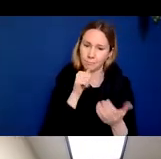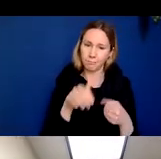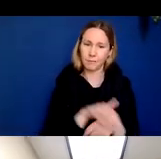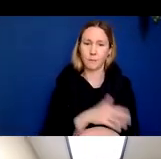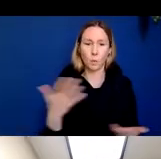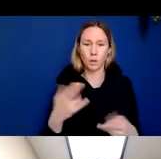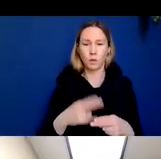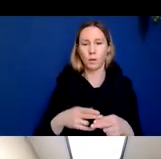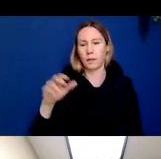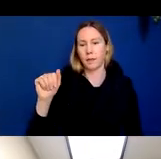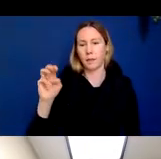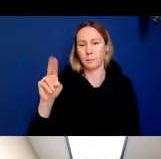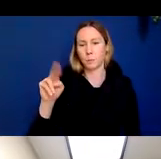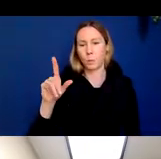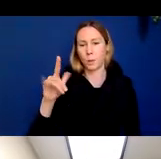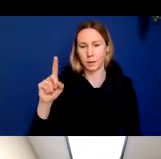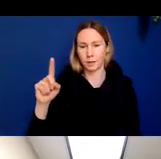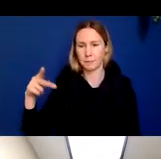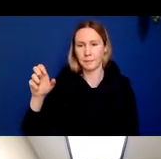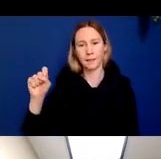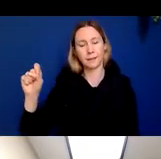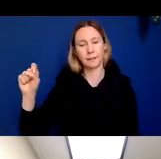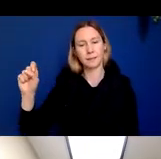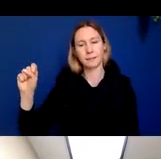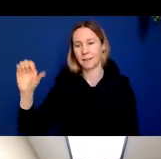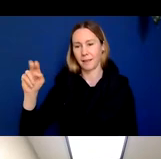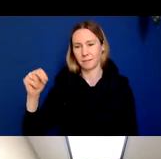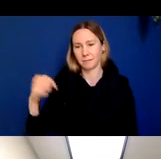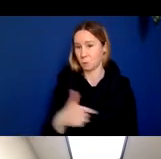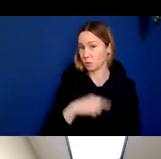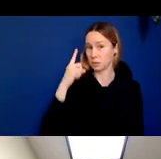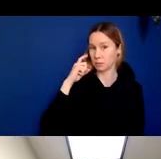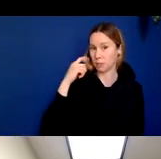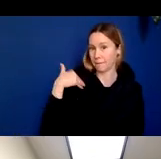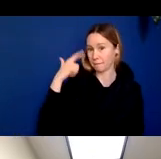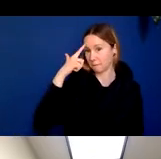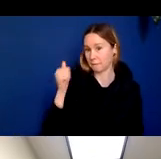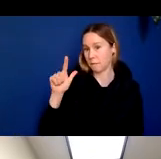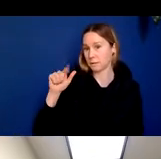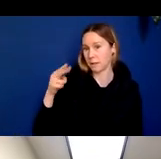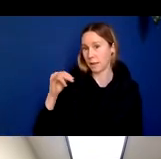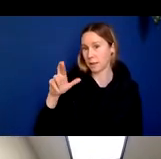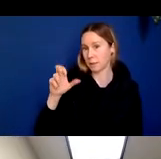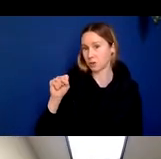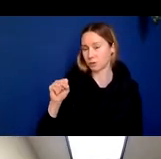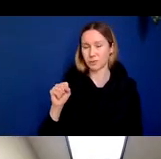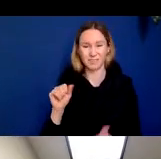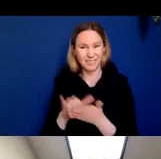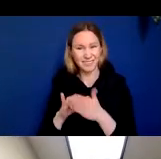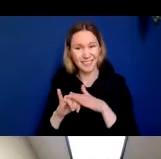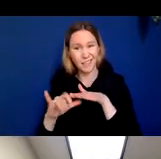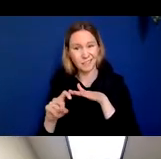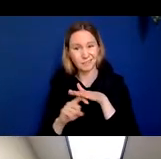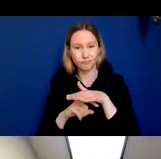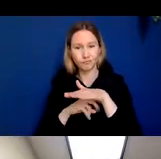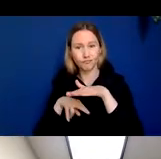scan, which we can also do on a person that we suspect may have Alzheimer's disease of the brain. And what this PET scan does is